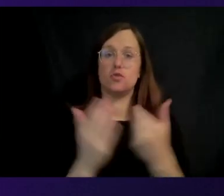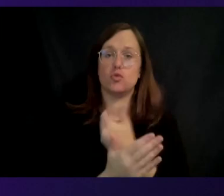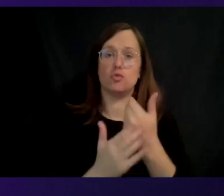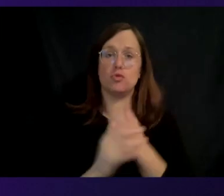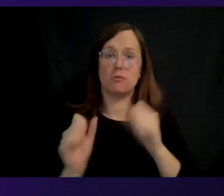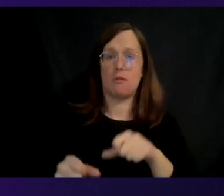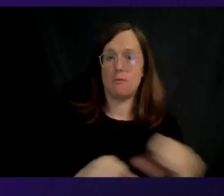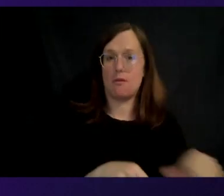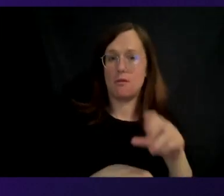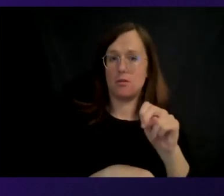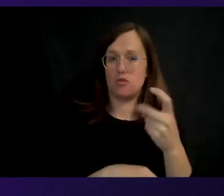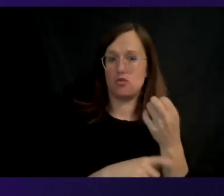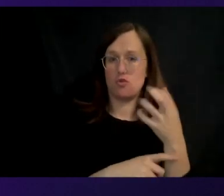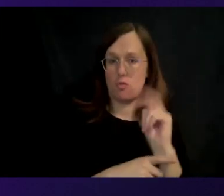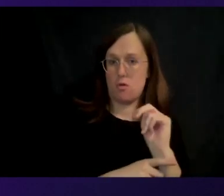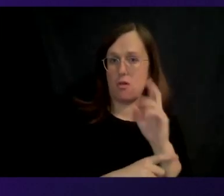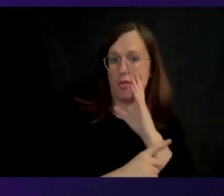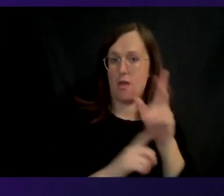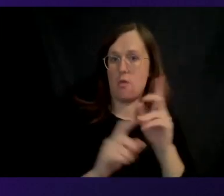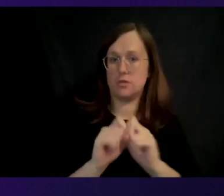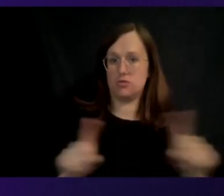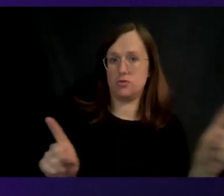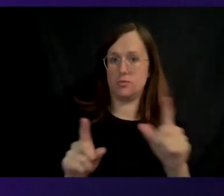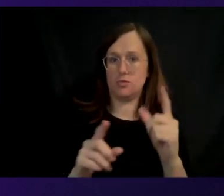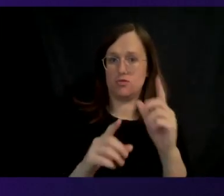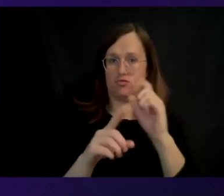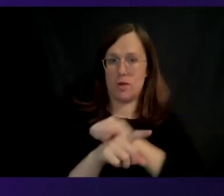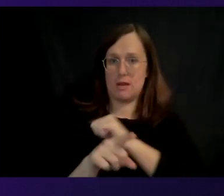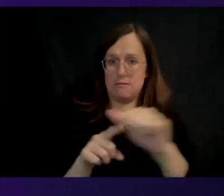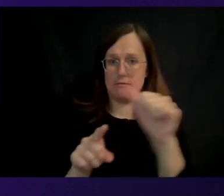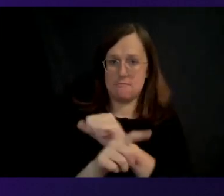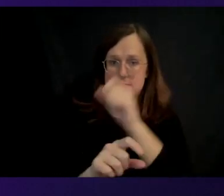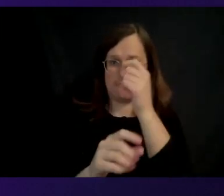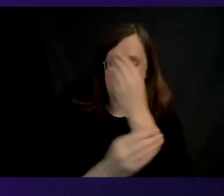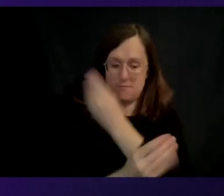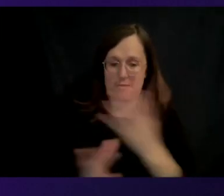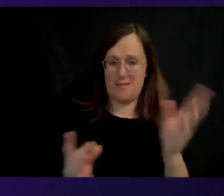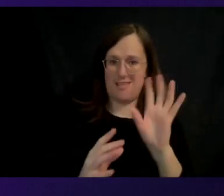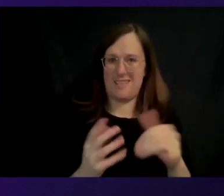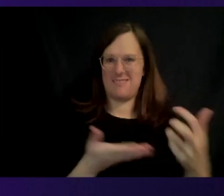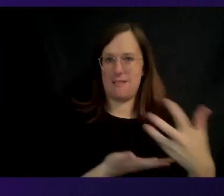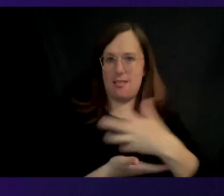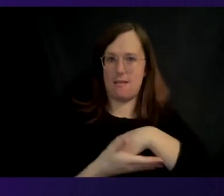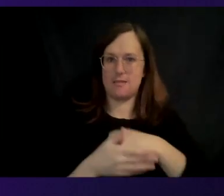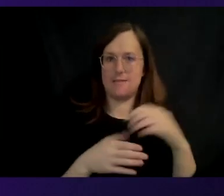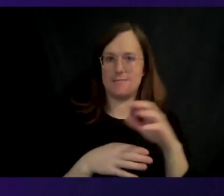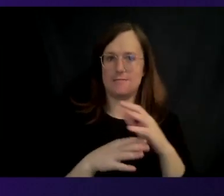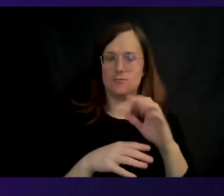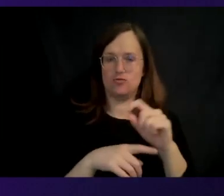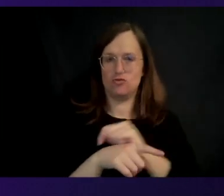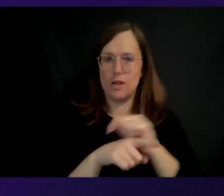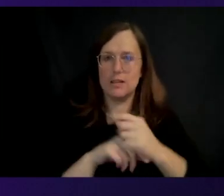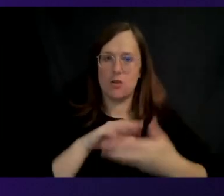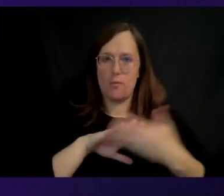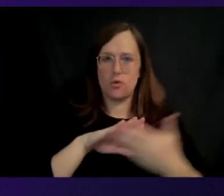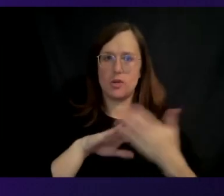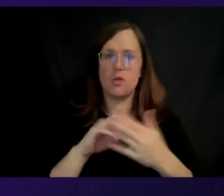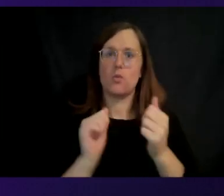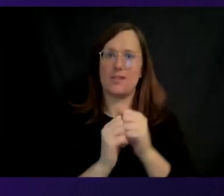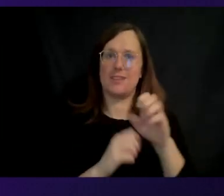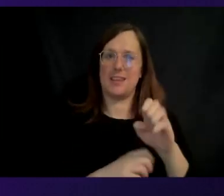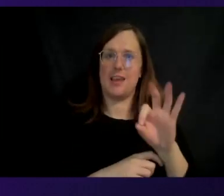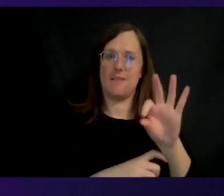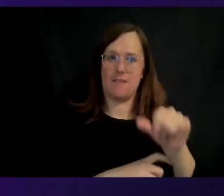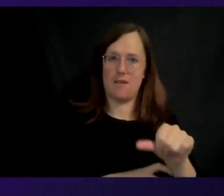that support distributed training, which is a collective communications operations over our EFA. We build in a lot of custom